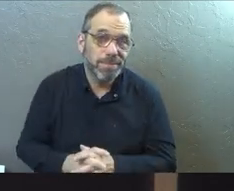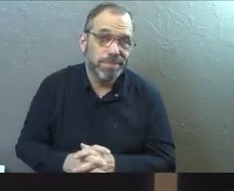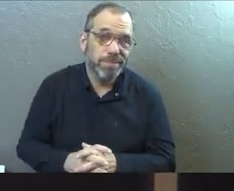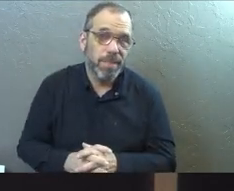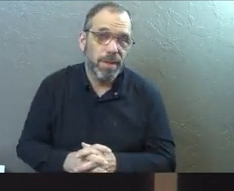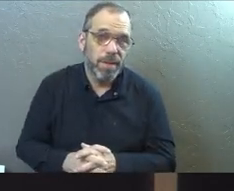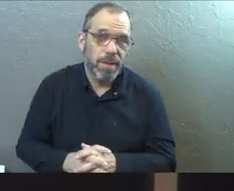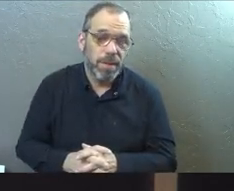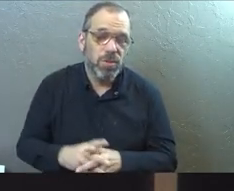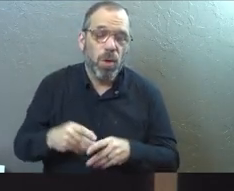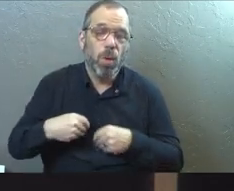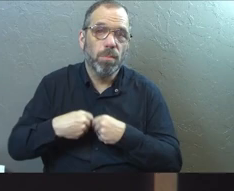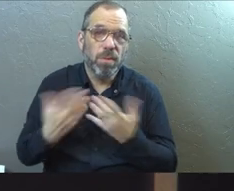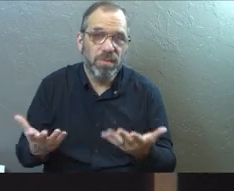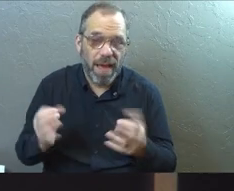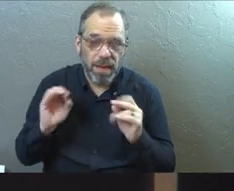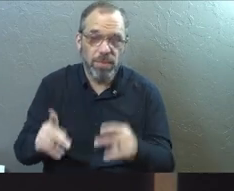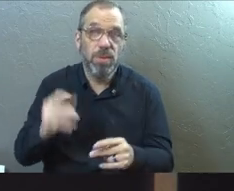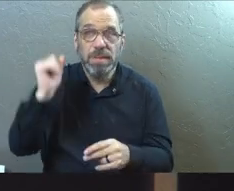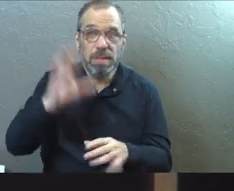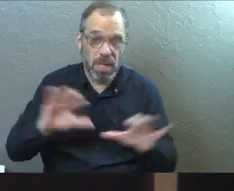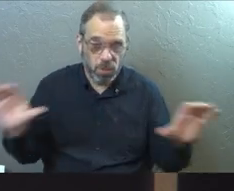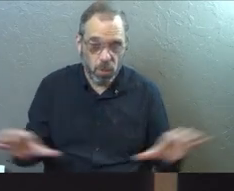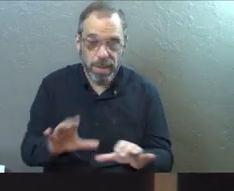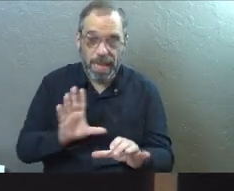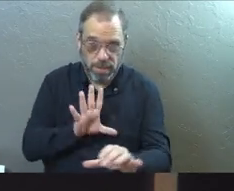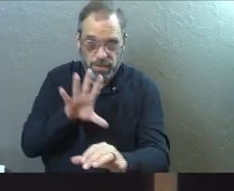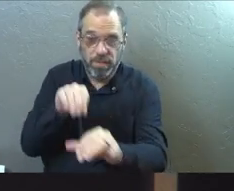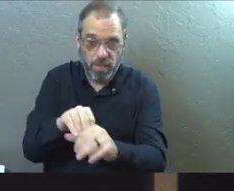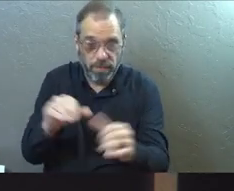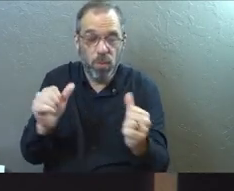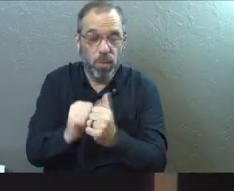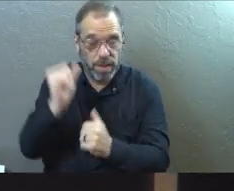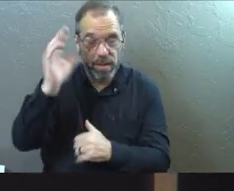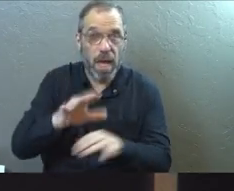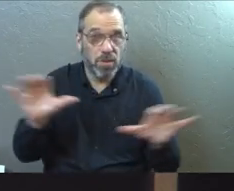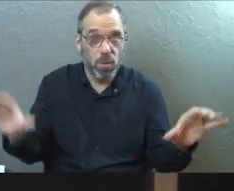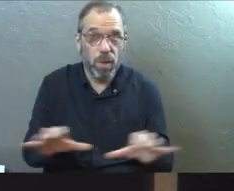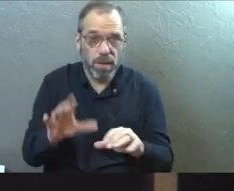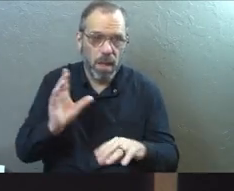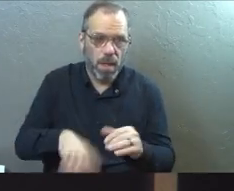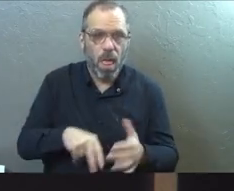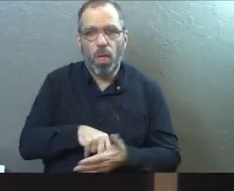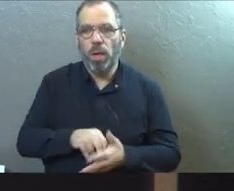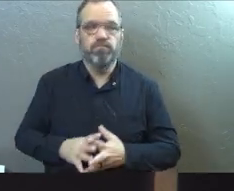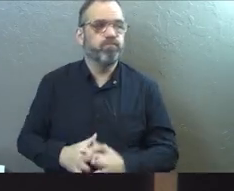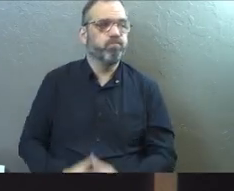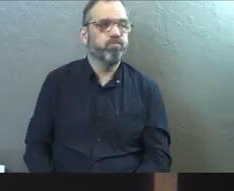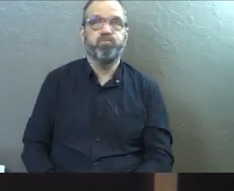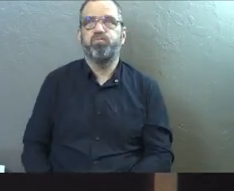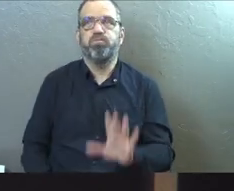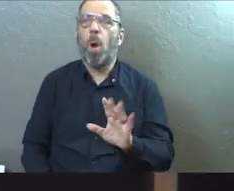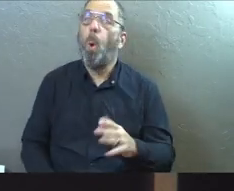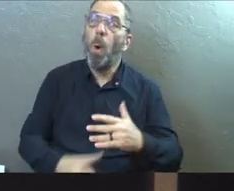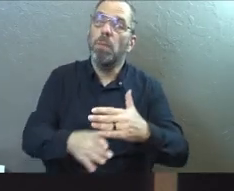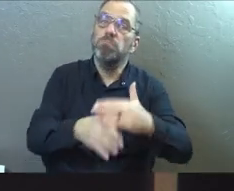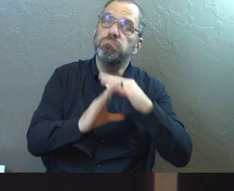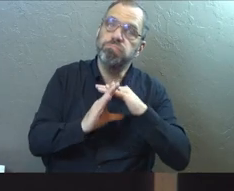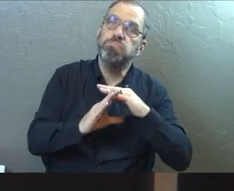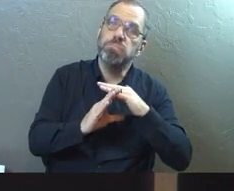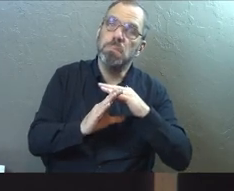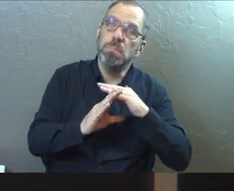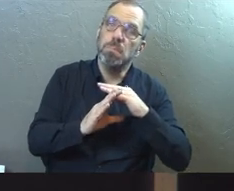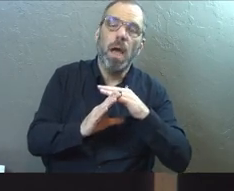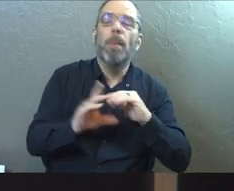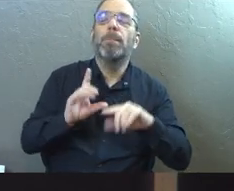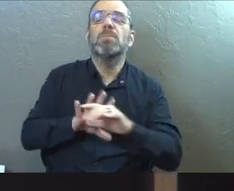So be encouraged that we have an opportunity. God's moving and we have an opportunity to jump in and join right? Rather than stand in the way of God like Peter talked about to jump in